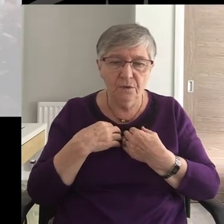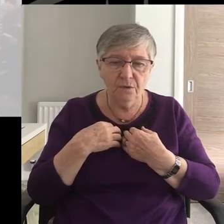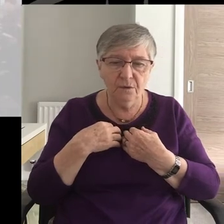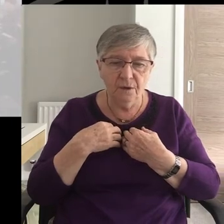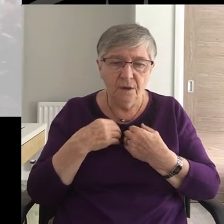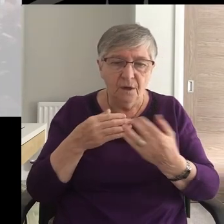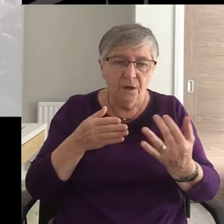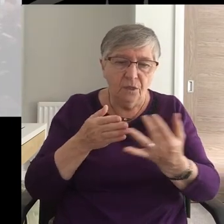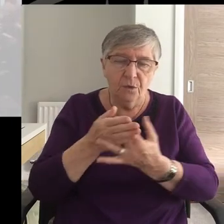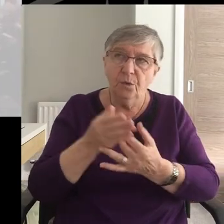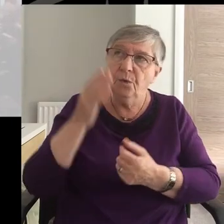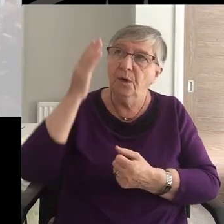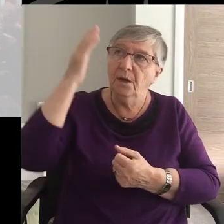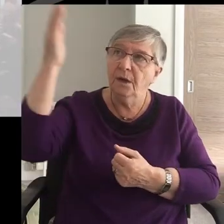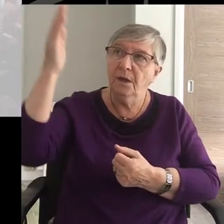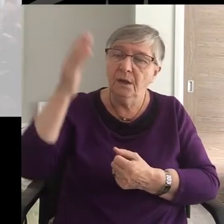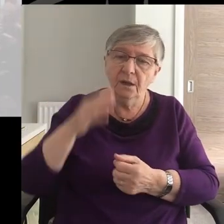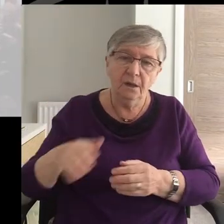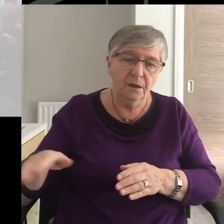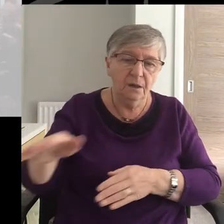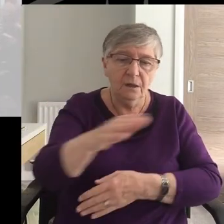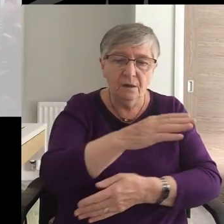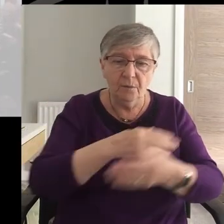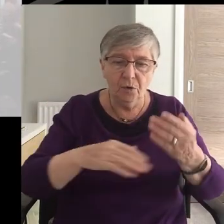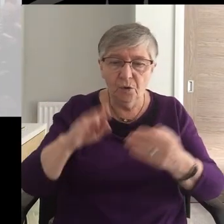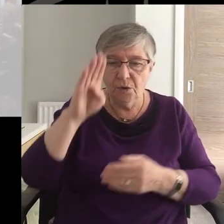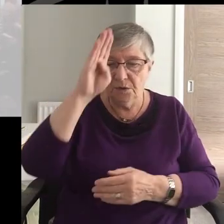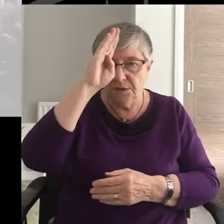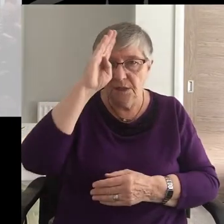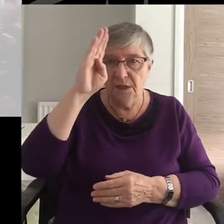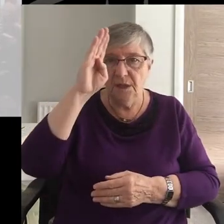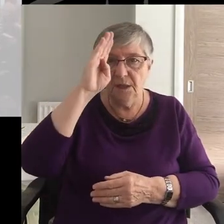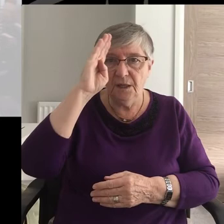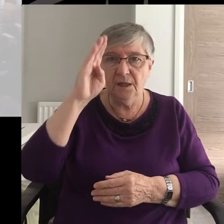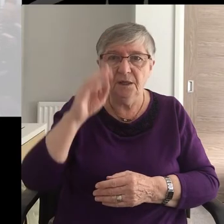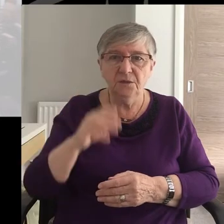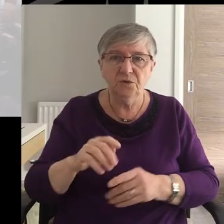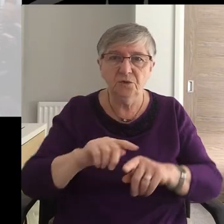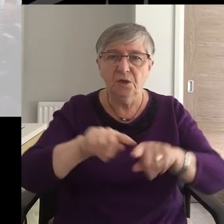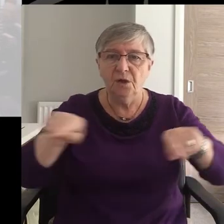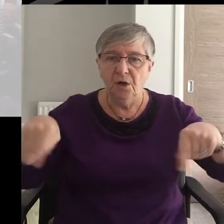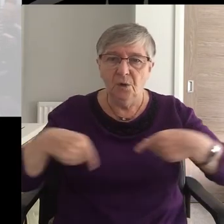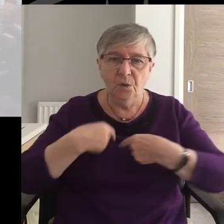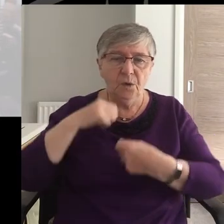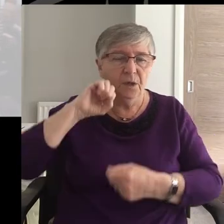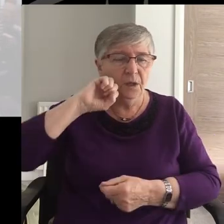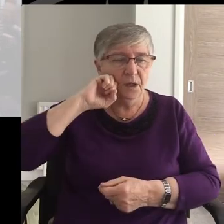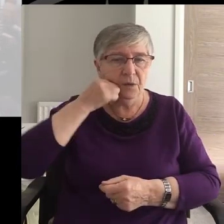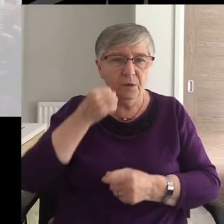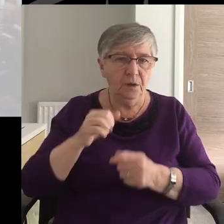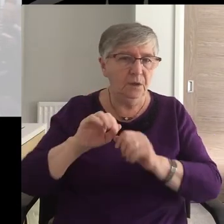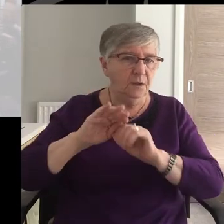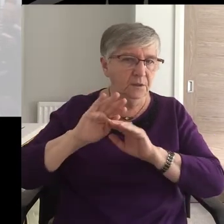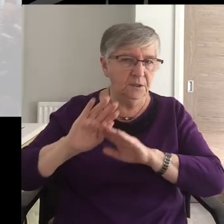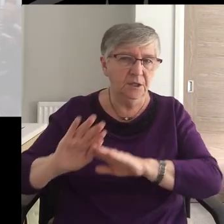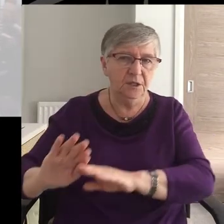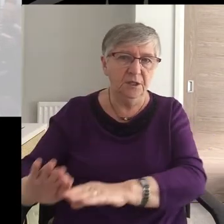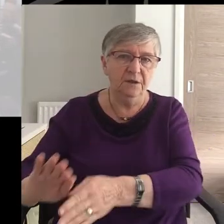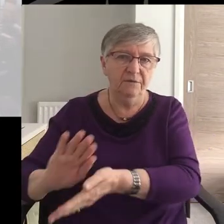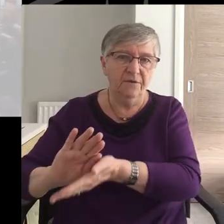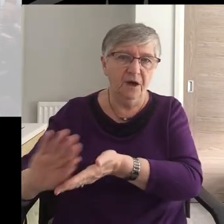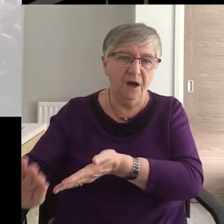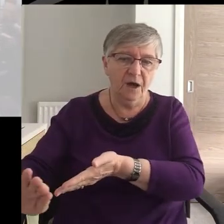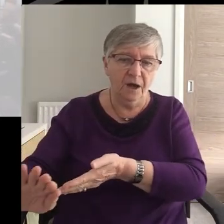To him all ages we'll